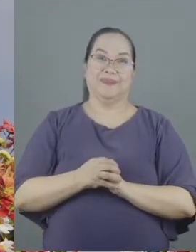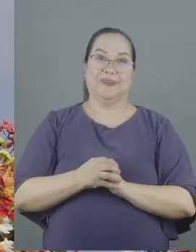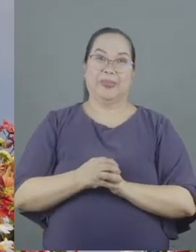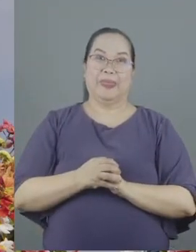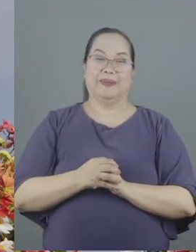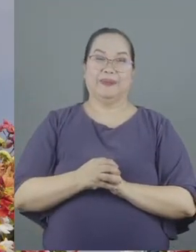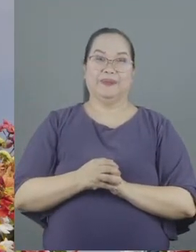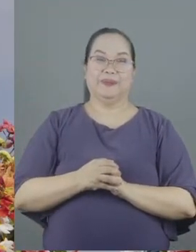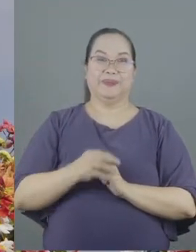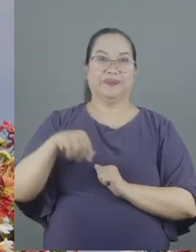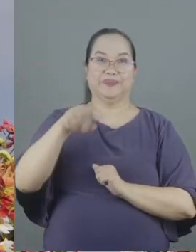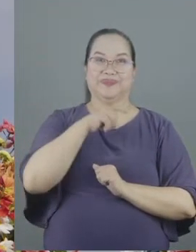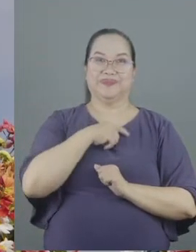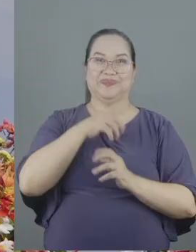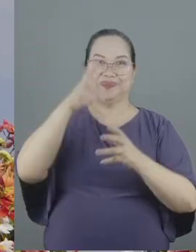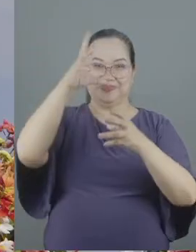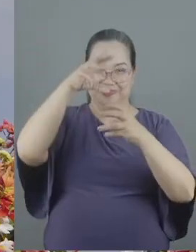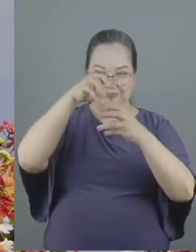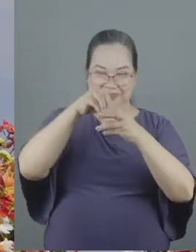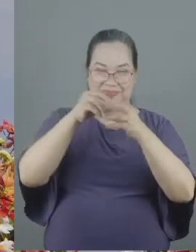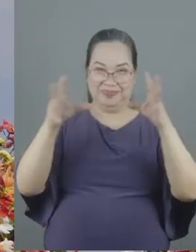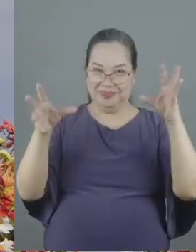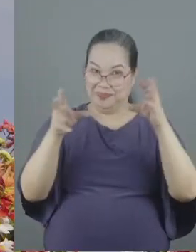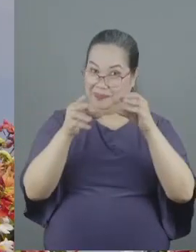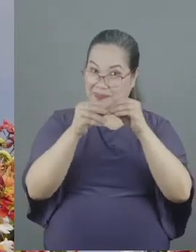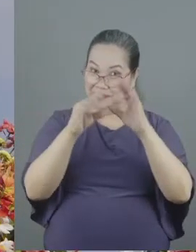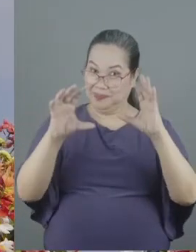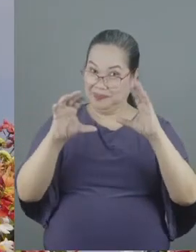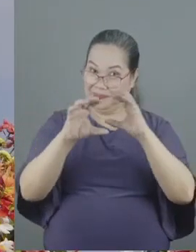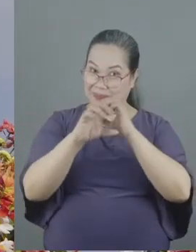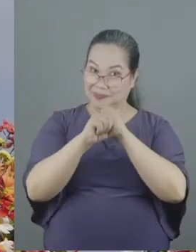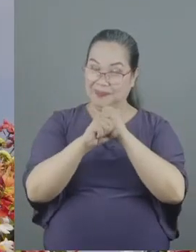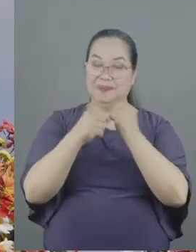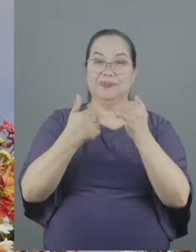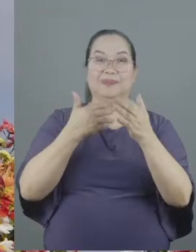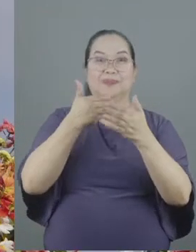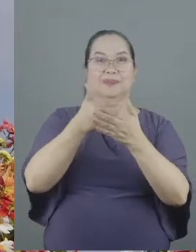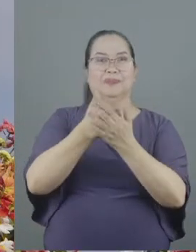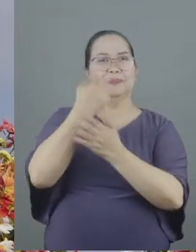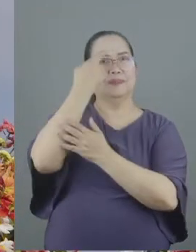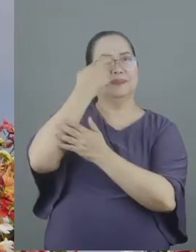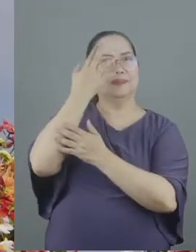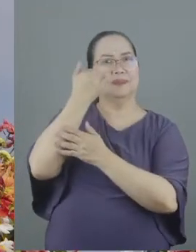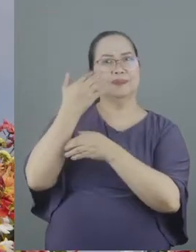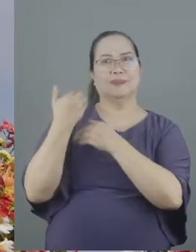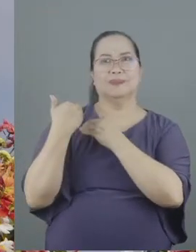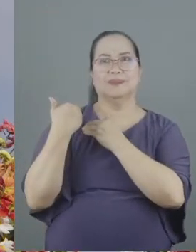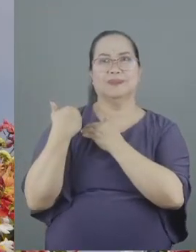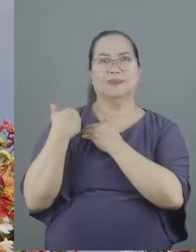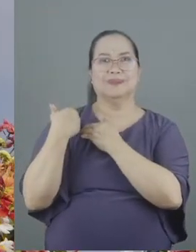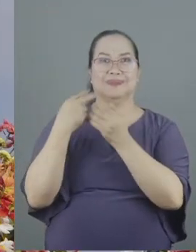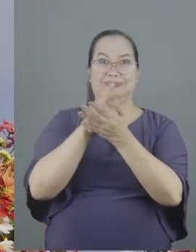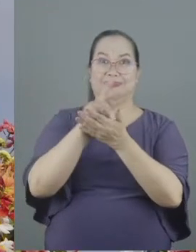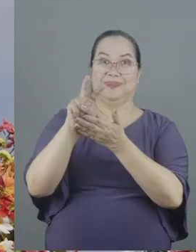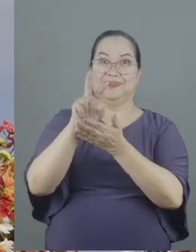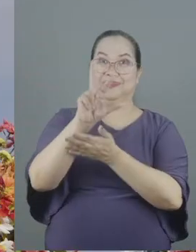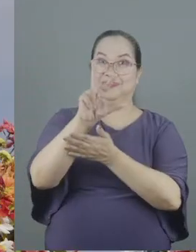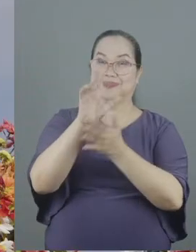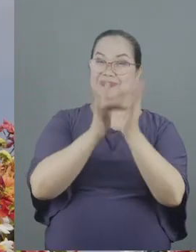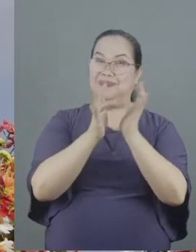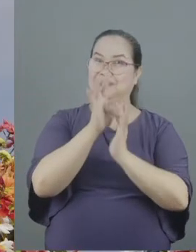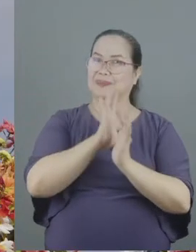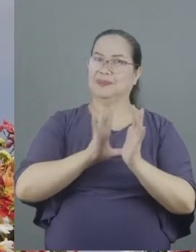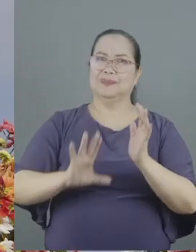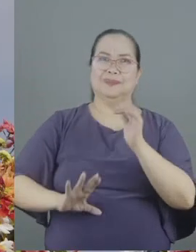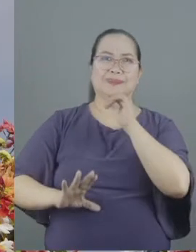we're squeezing this text you notice now we reach the reason for the obligation verse three for Christ did